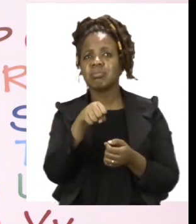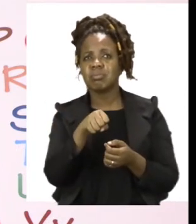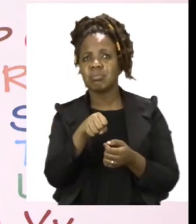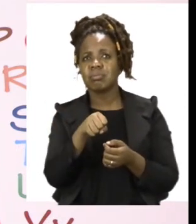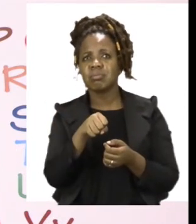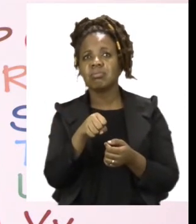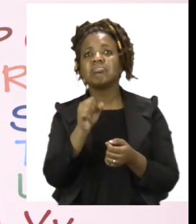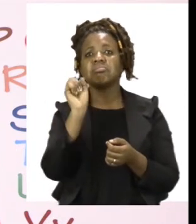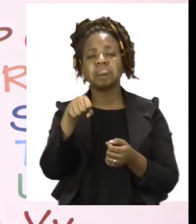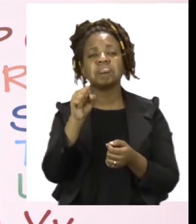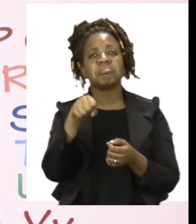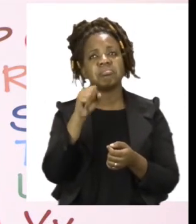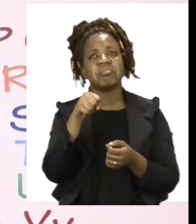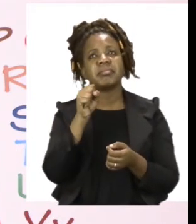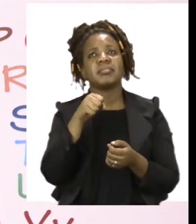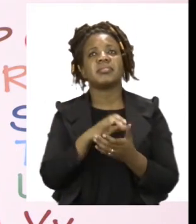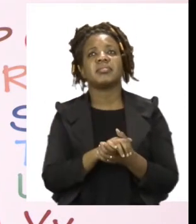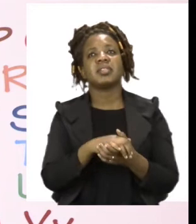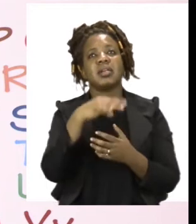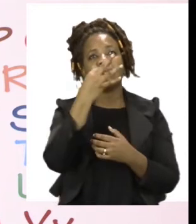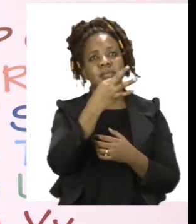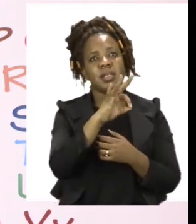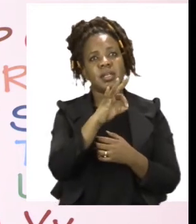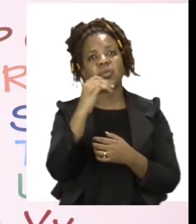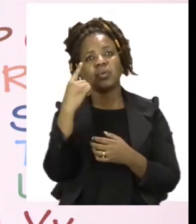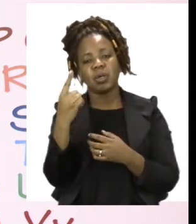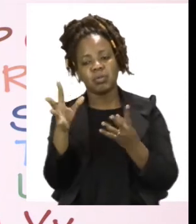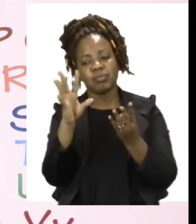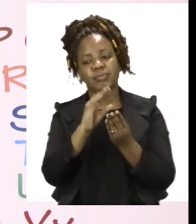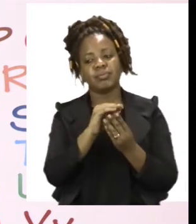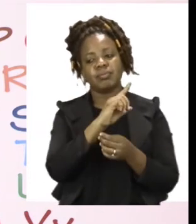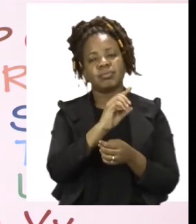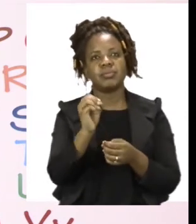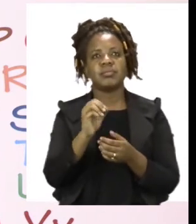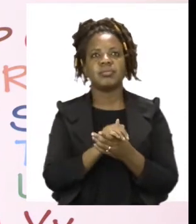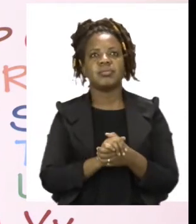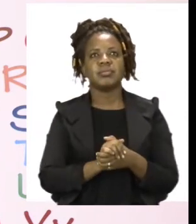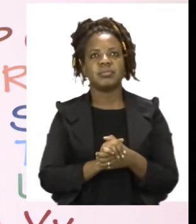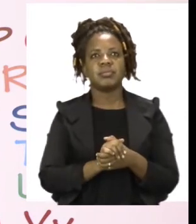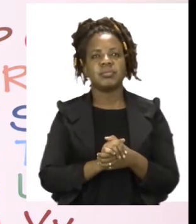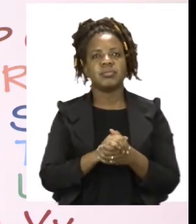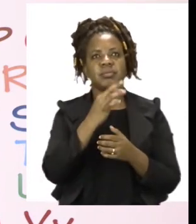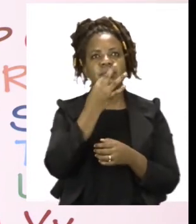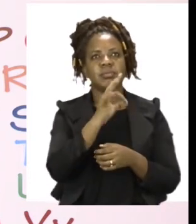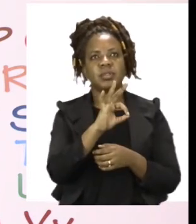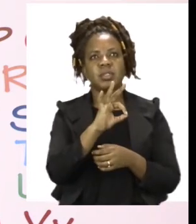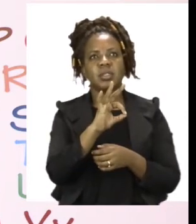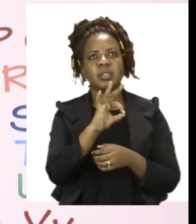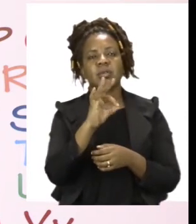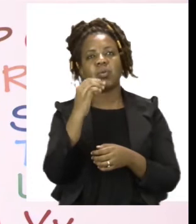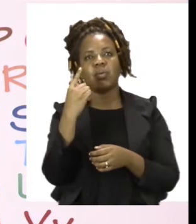do is add one more. And I have 10. So, it's true. Nine and one